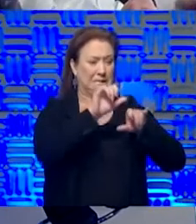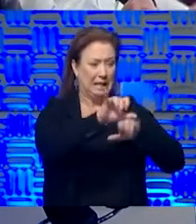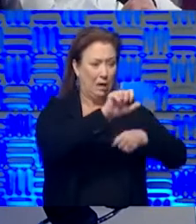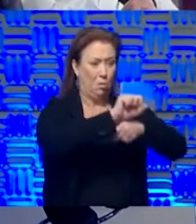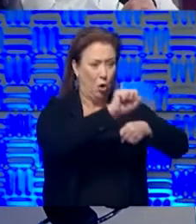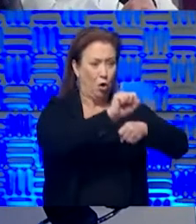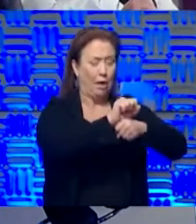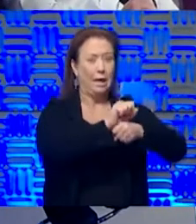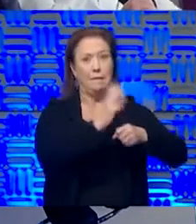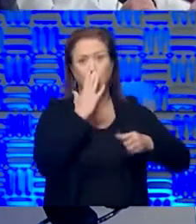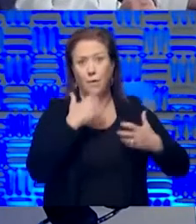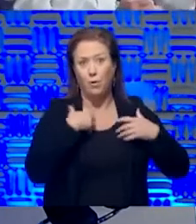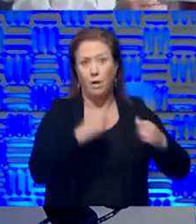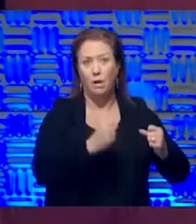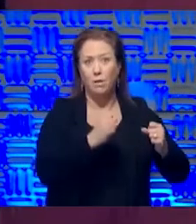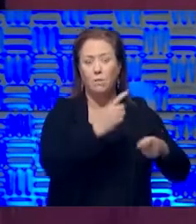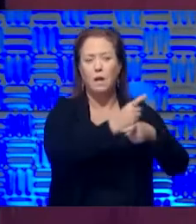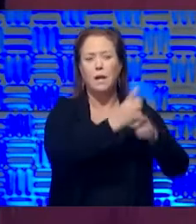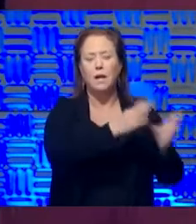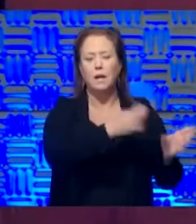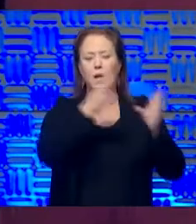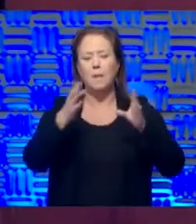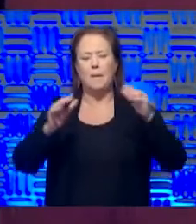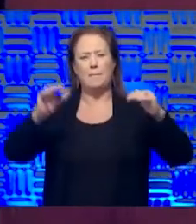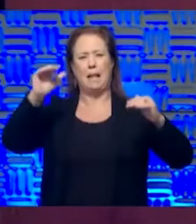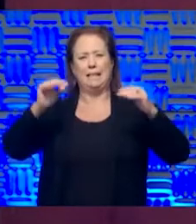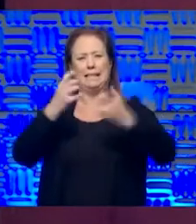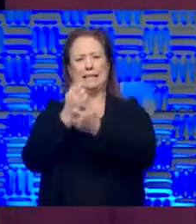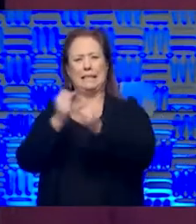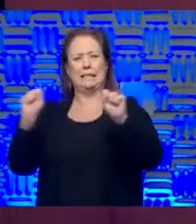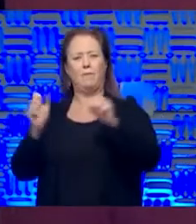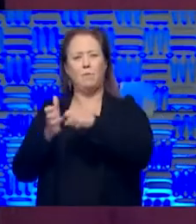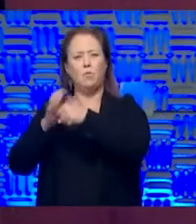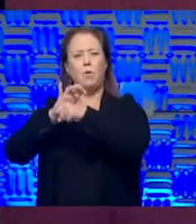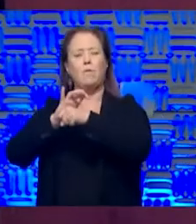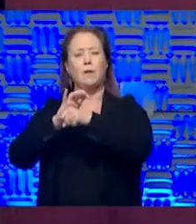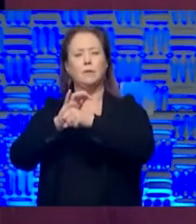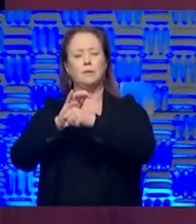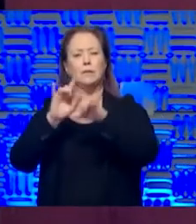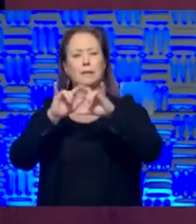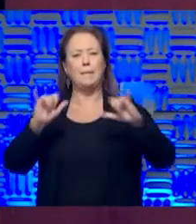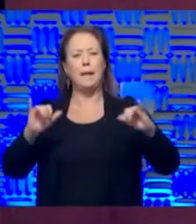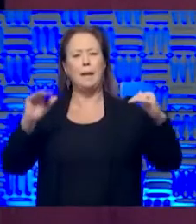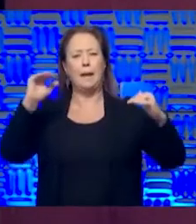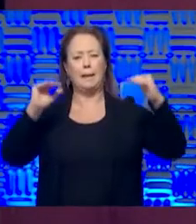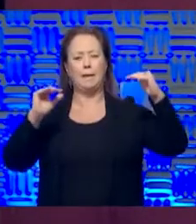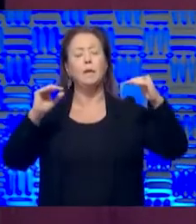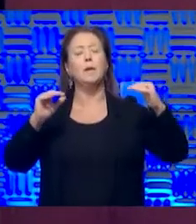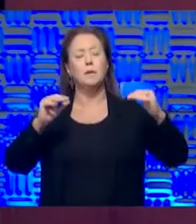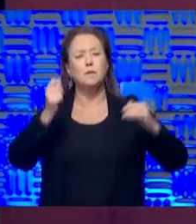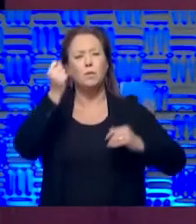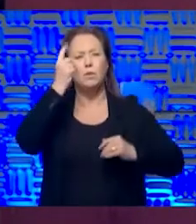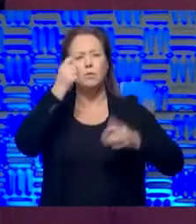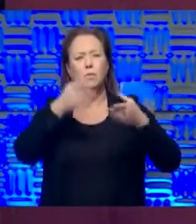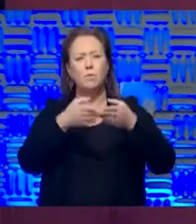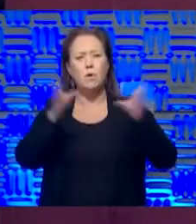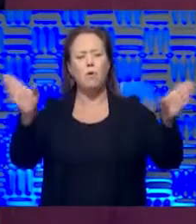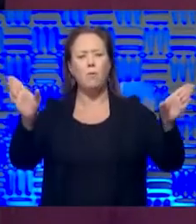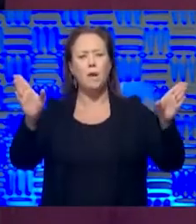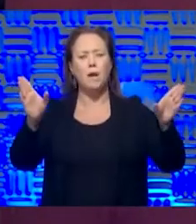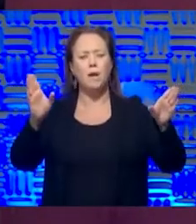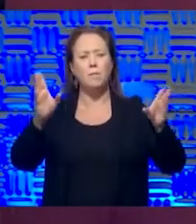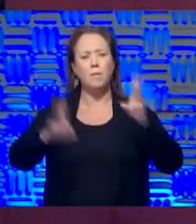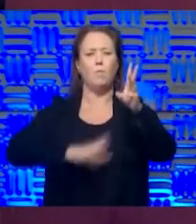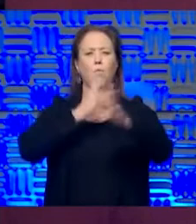man, that's good for your health and, um, trying to stay safe from the coronavirus. So when we do reopen society, the